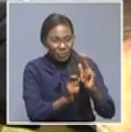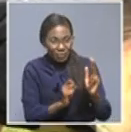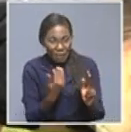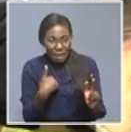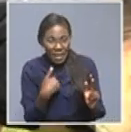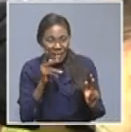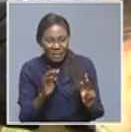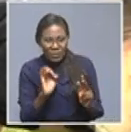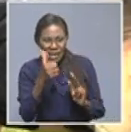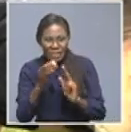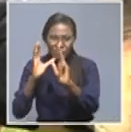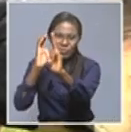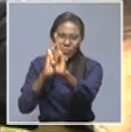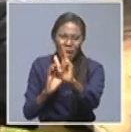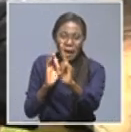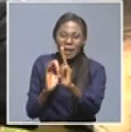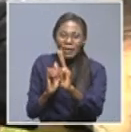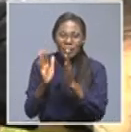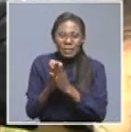it's back to you in studio Blanche.